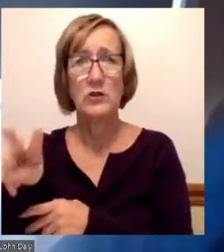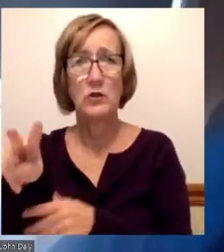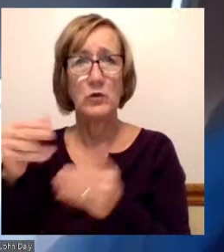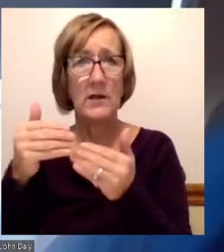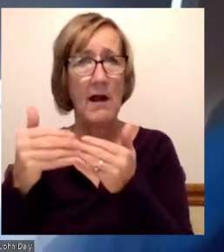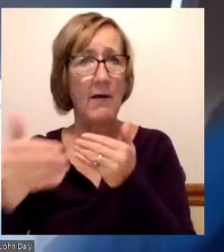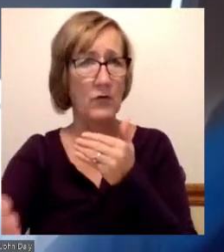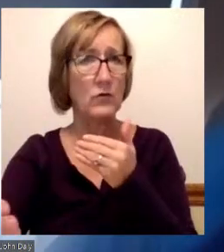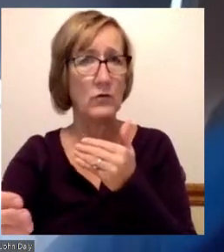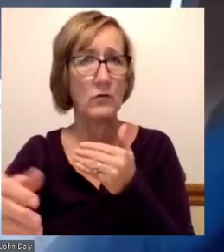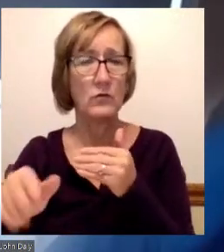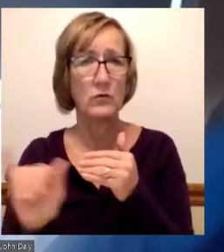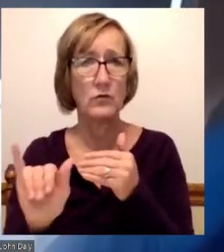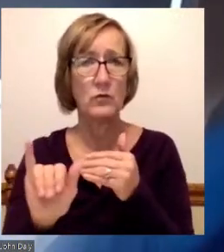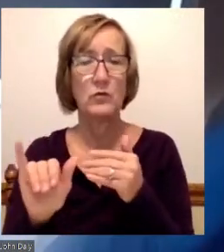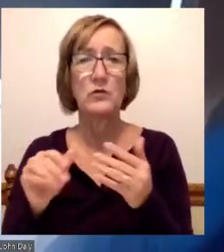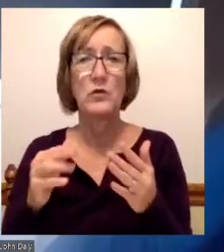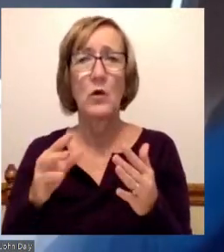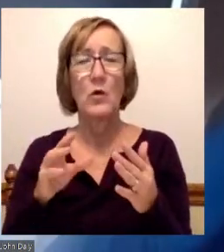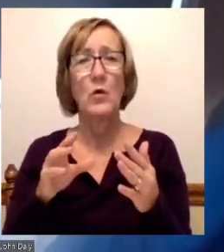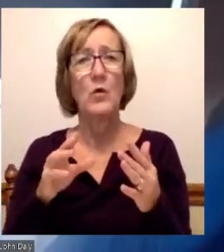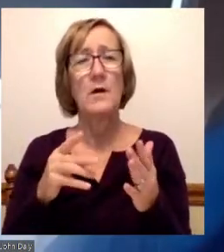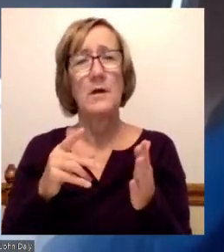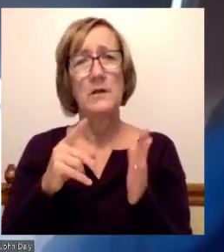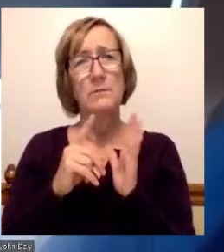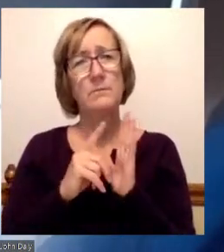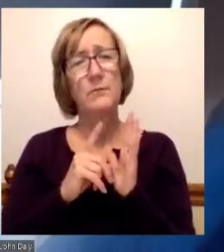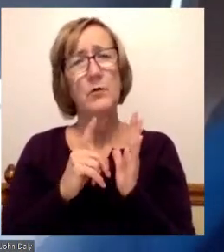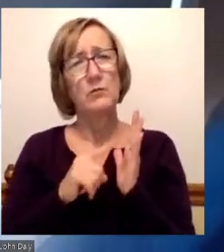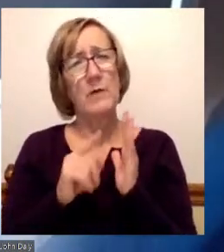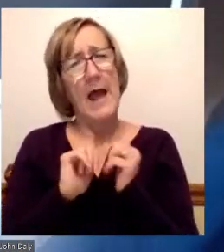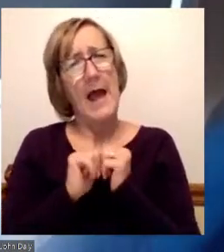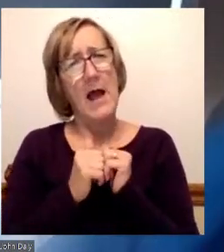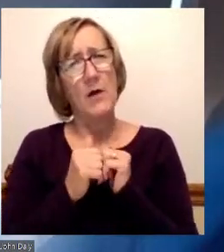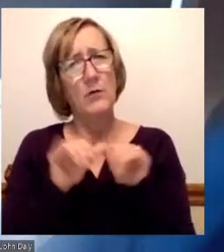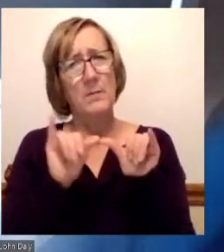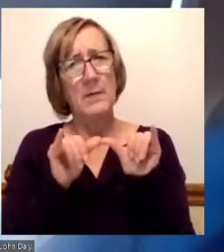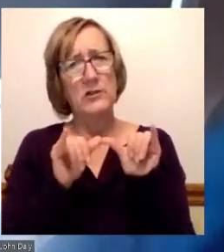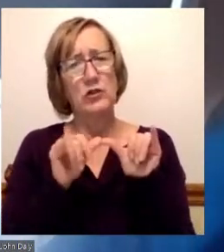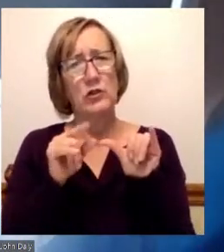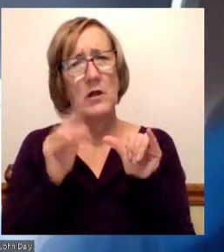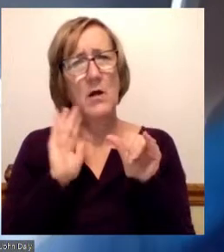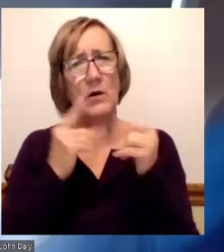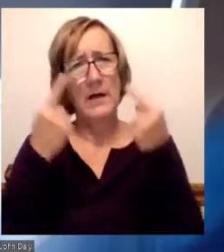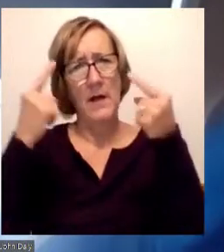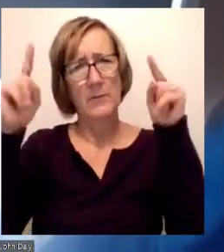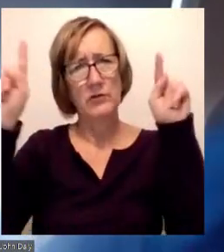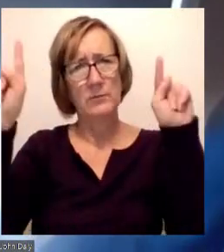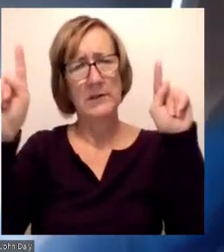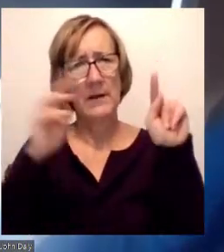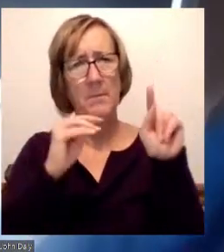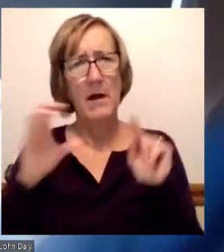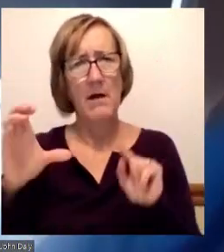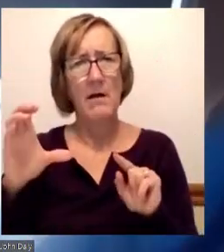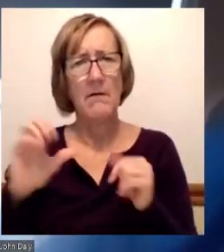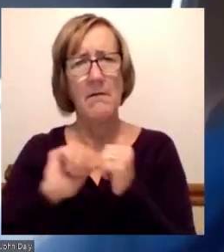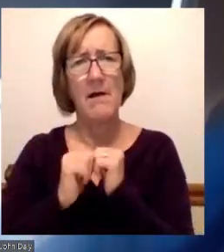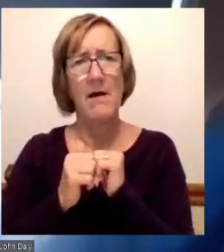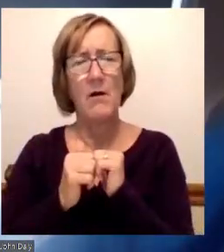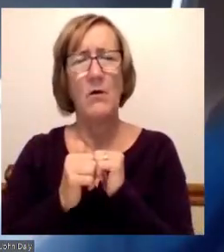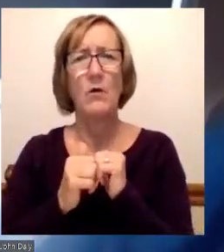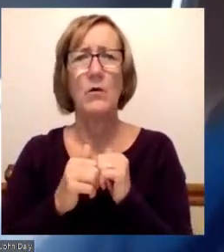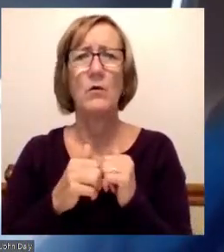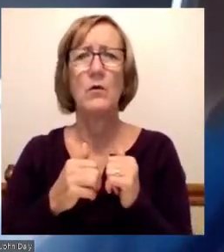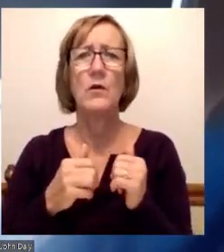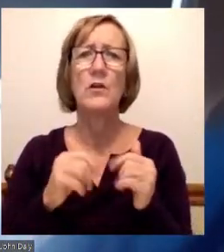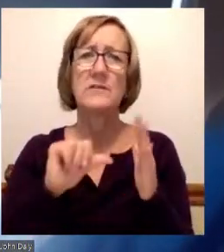looking at what, how do we measure this accomplishment? We talk about it, there's a lot